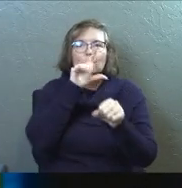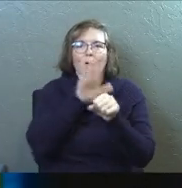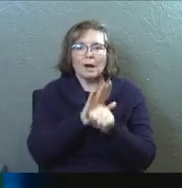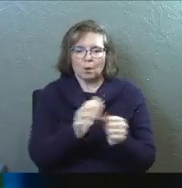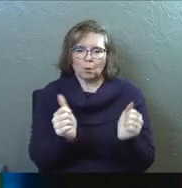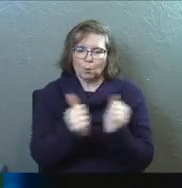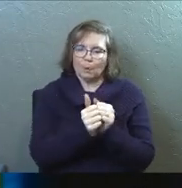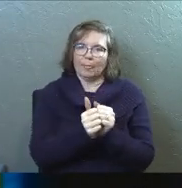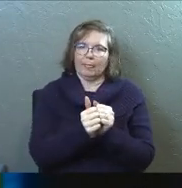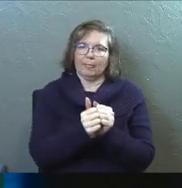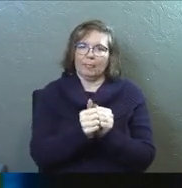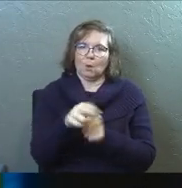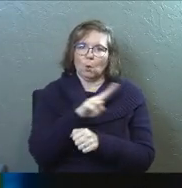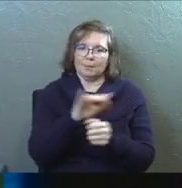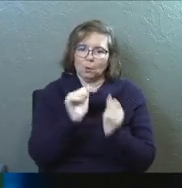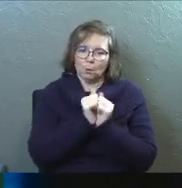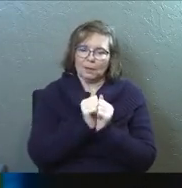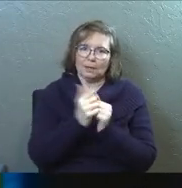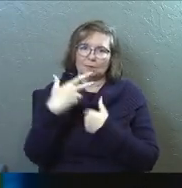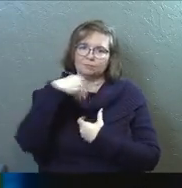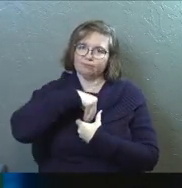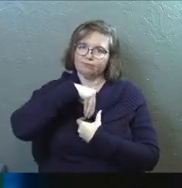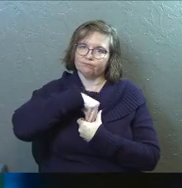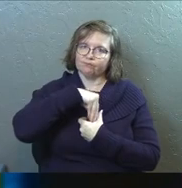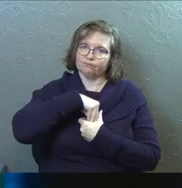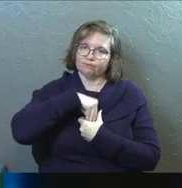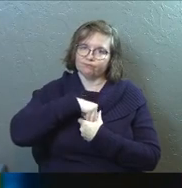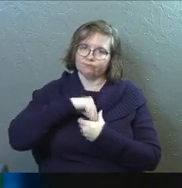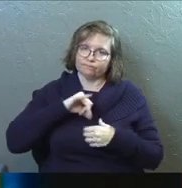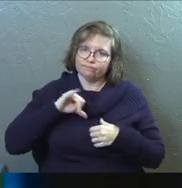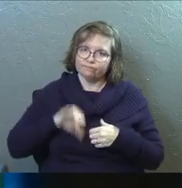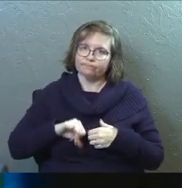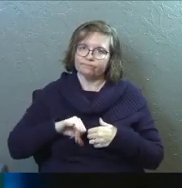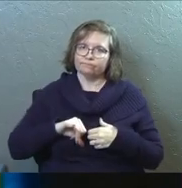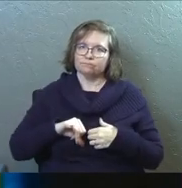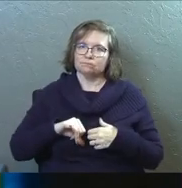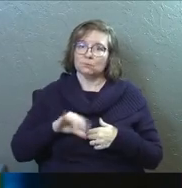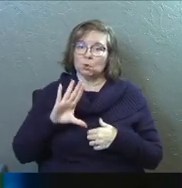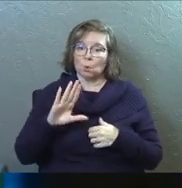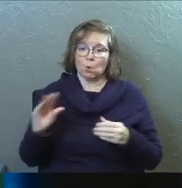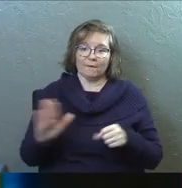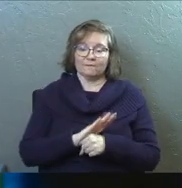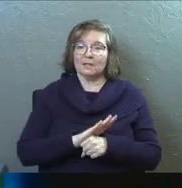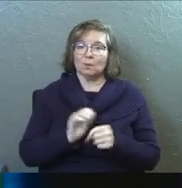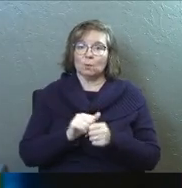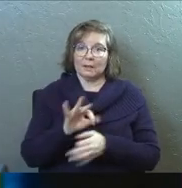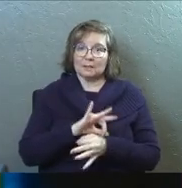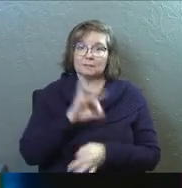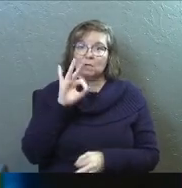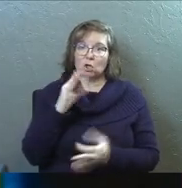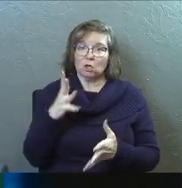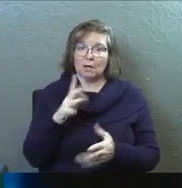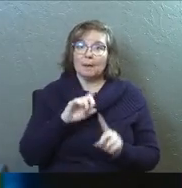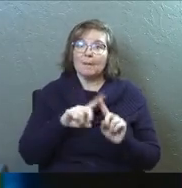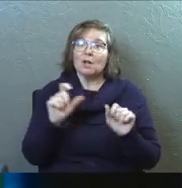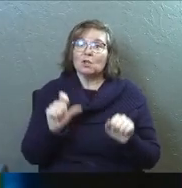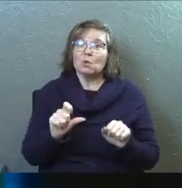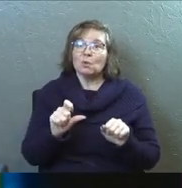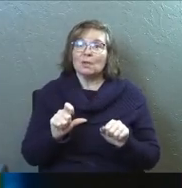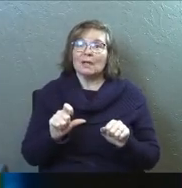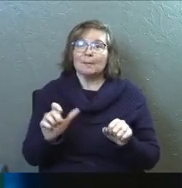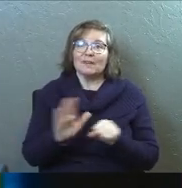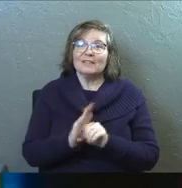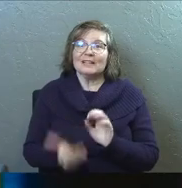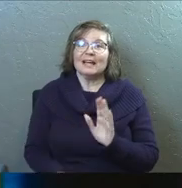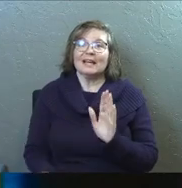with you. This is my promise about what's going to happen in the future, that I'm sending you my Holy Spirit. You're filled with the Spirit, but you can be